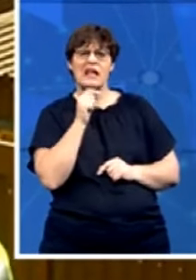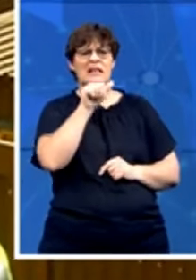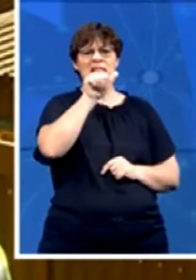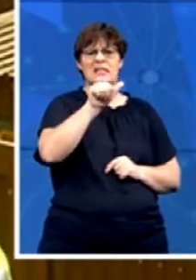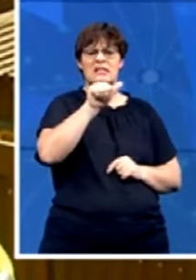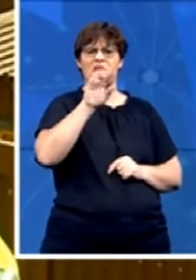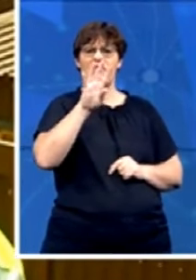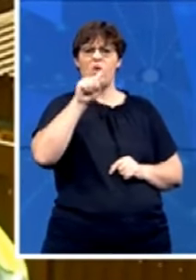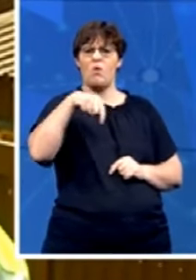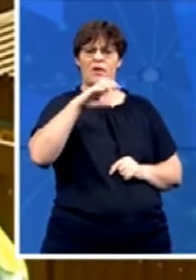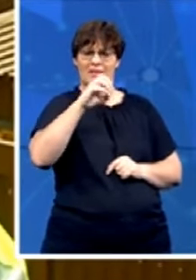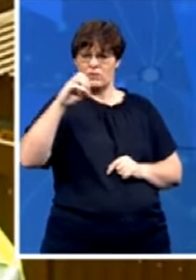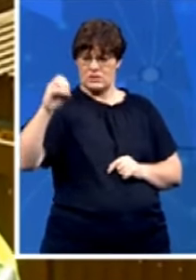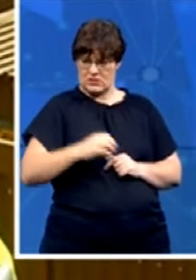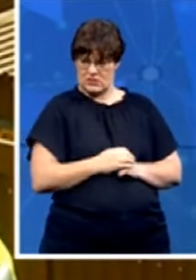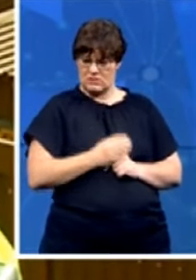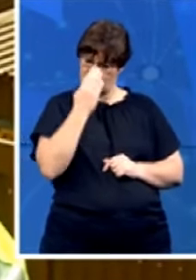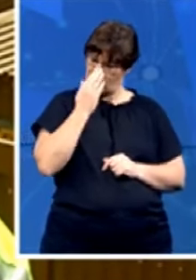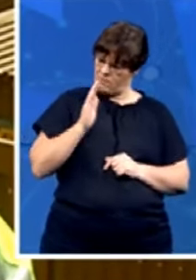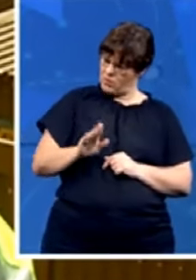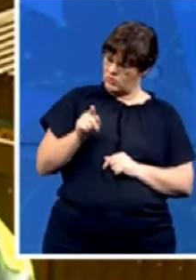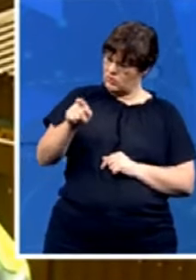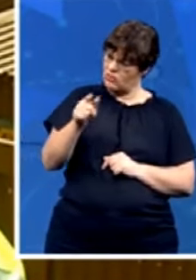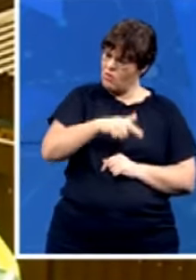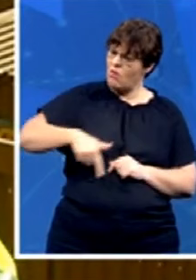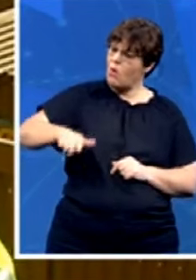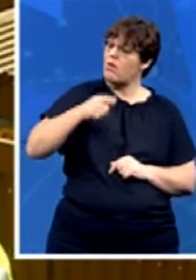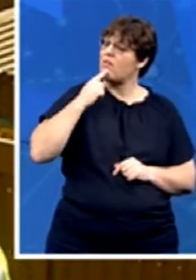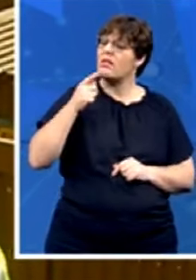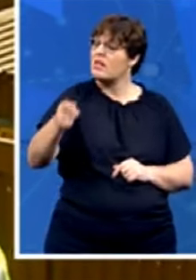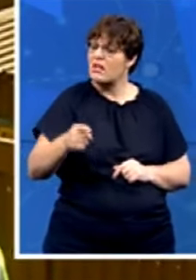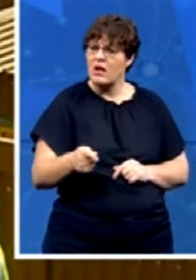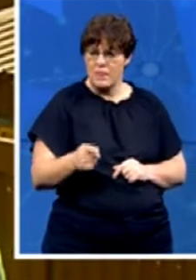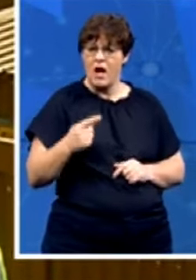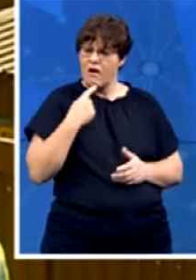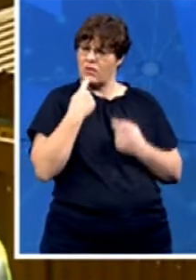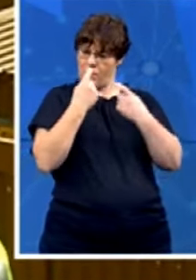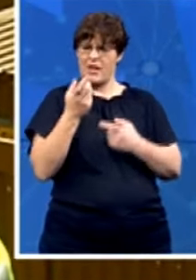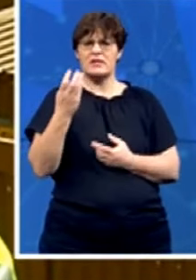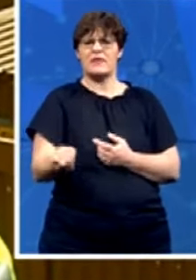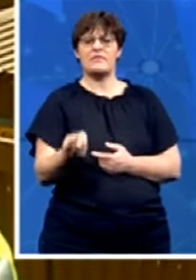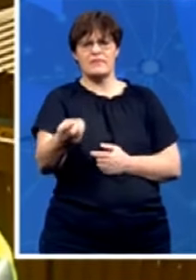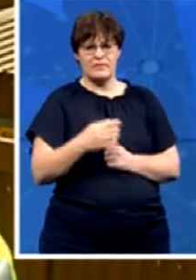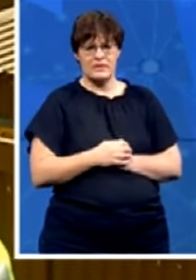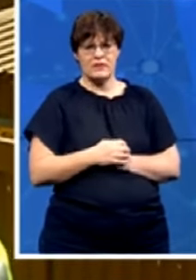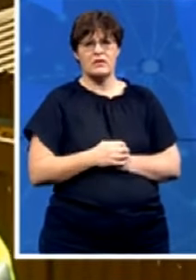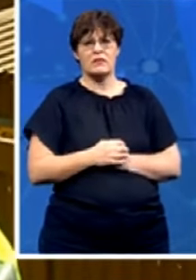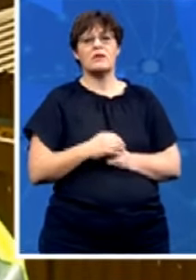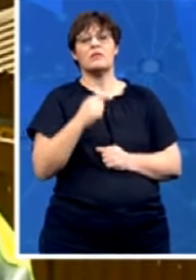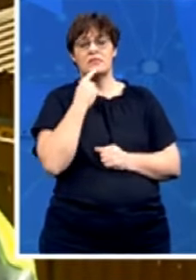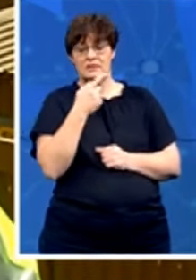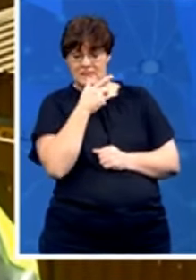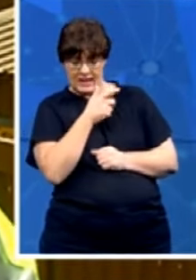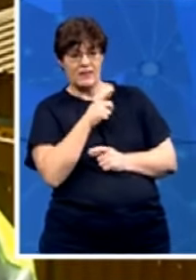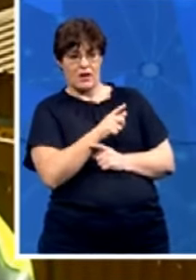approached the local municipality to officially lay their complaint it of course cascaded to what we saw emerging before that